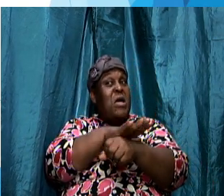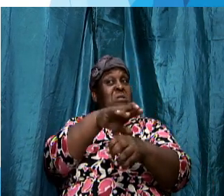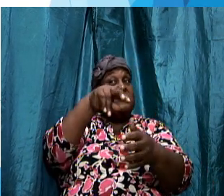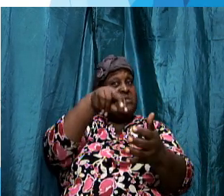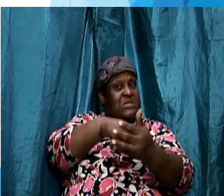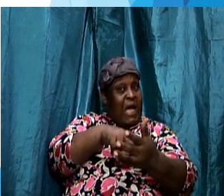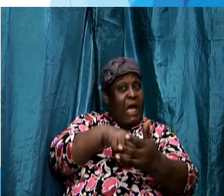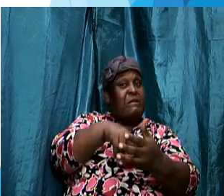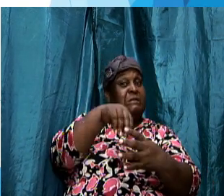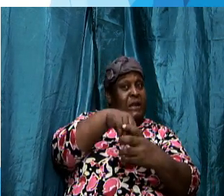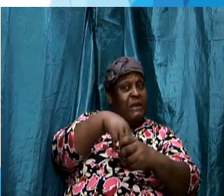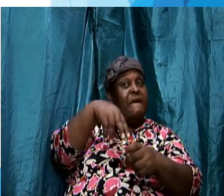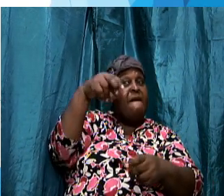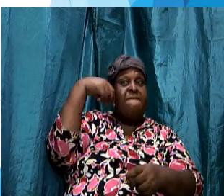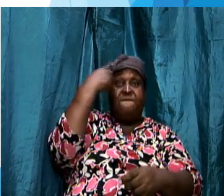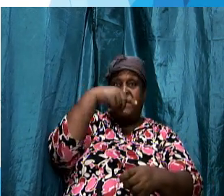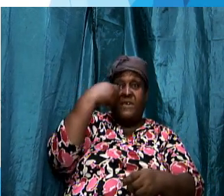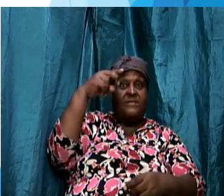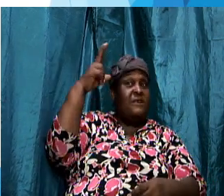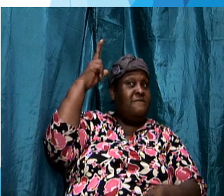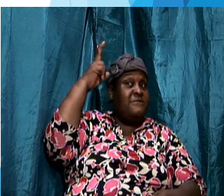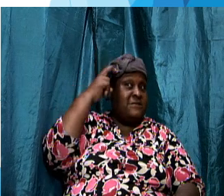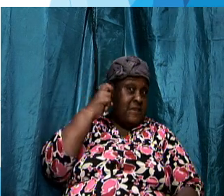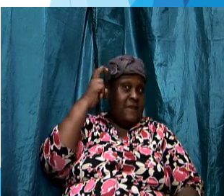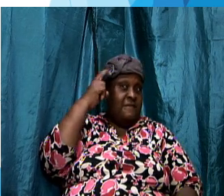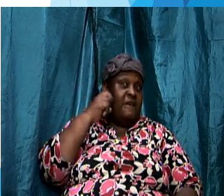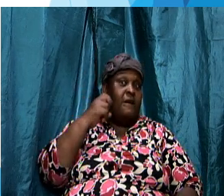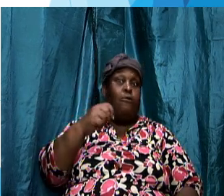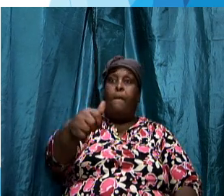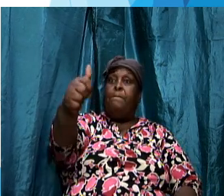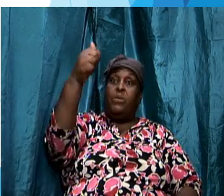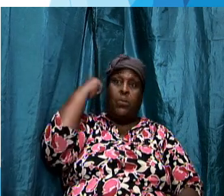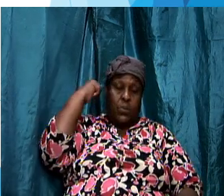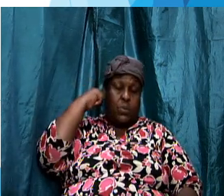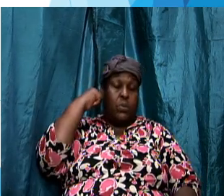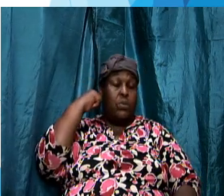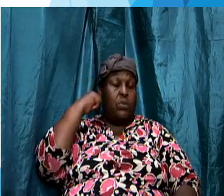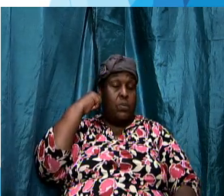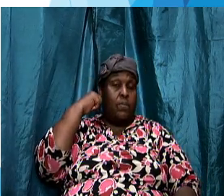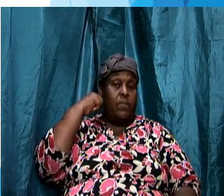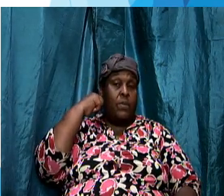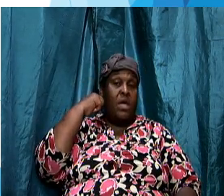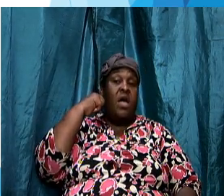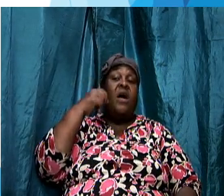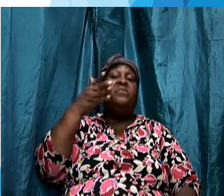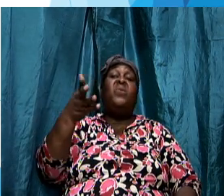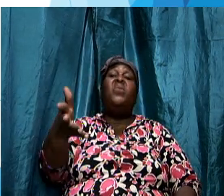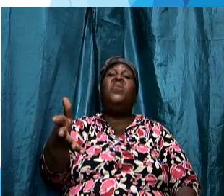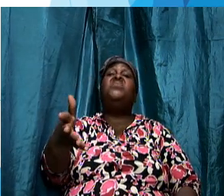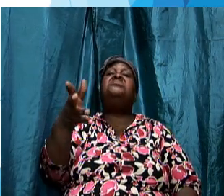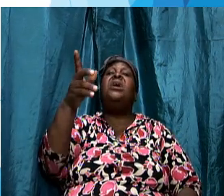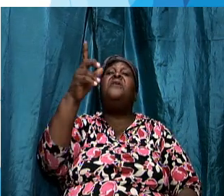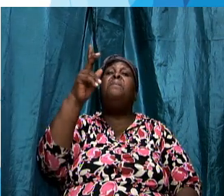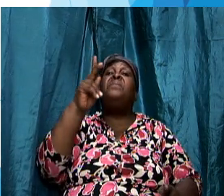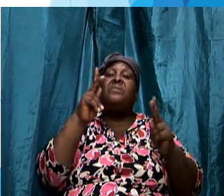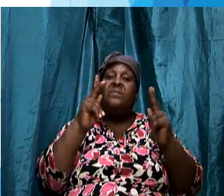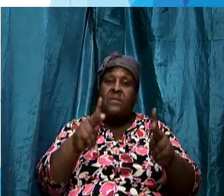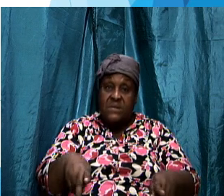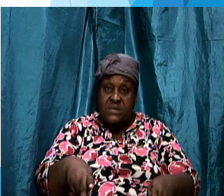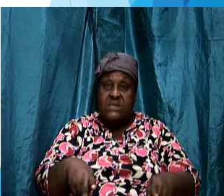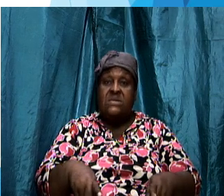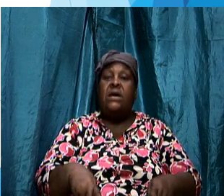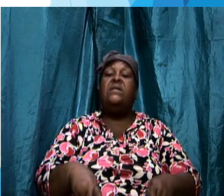and pushing and those are the ones that are going to be